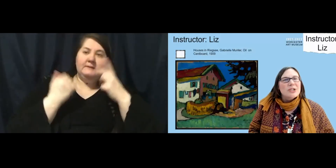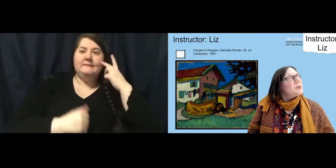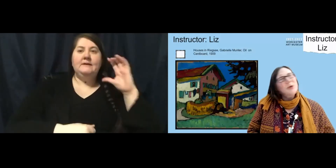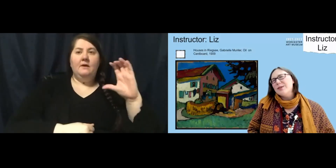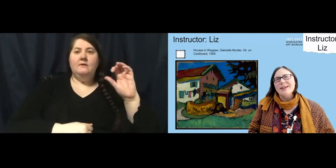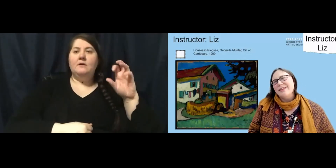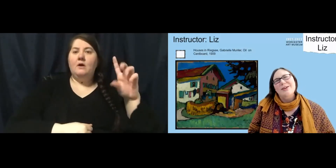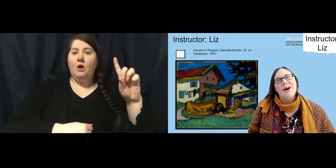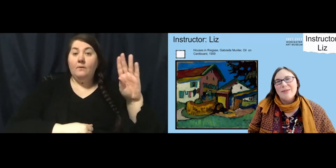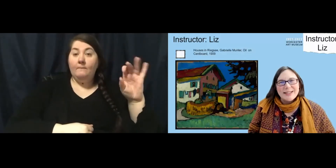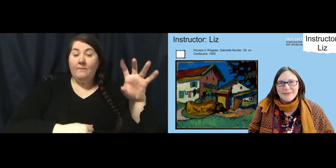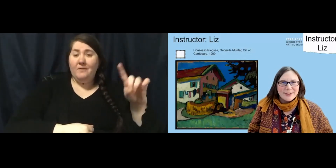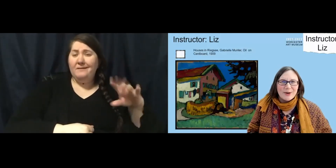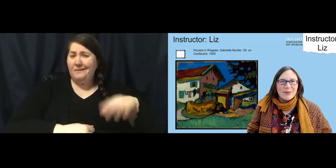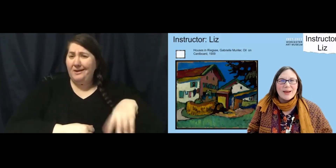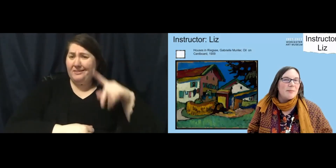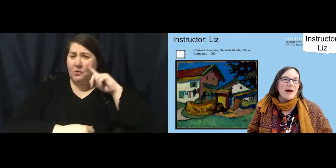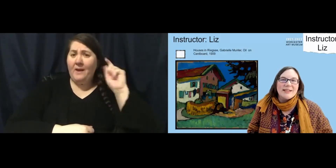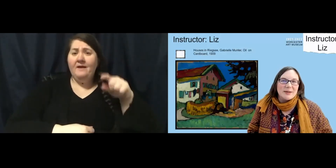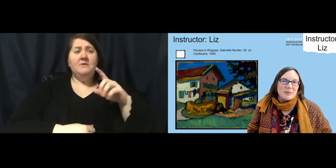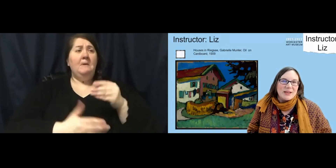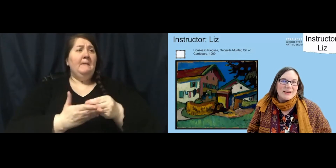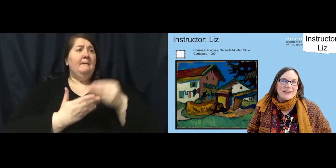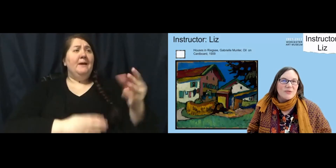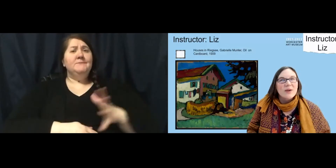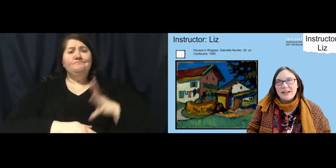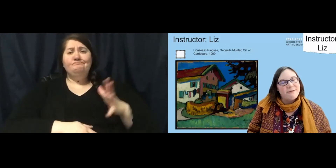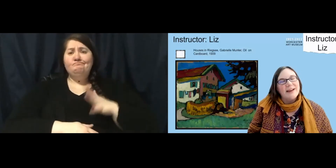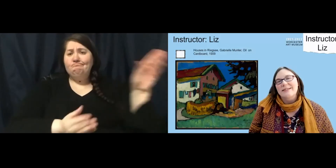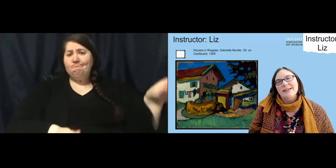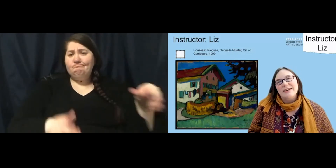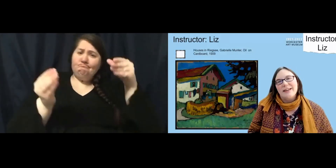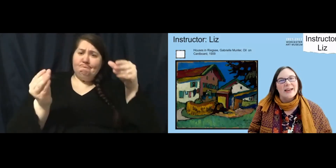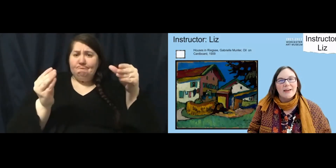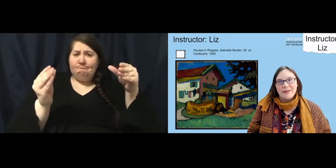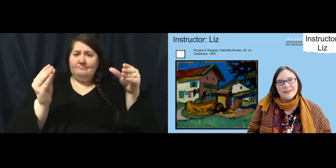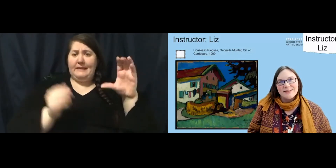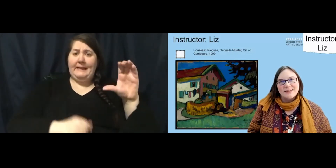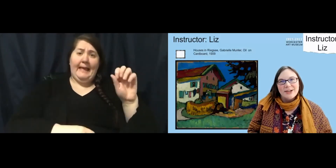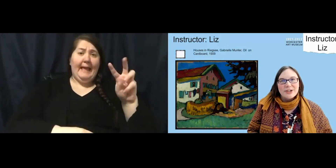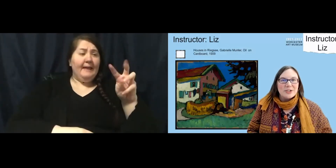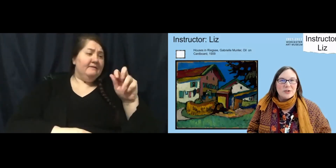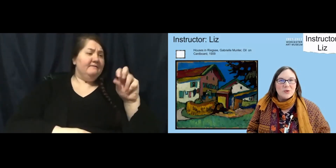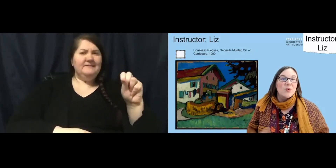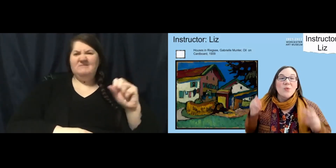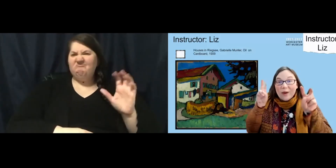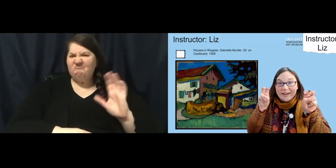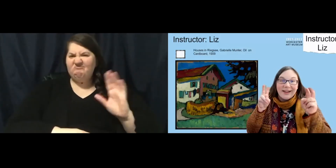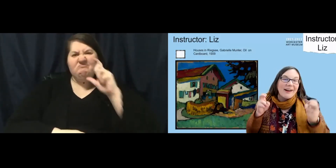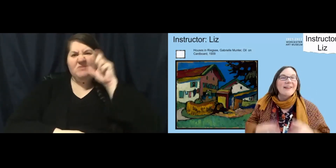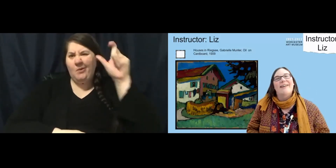So don't think that you always have to go and buy something really fancy like canvas to do